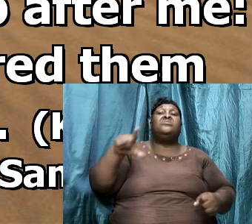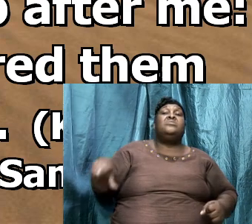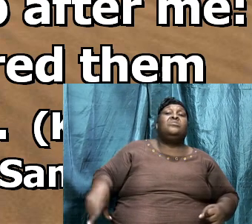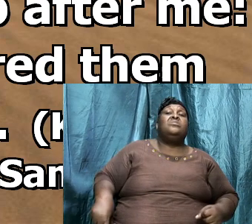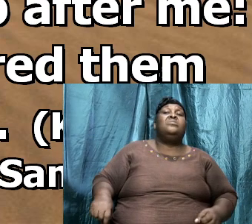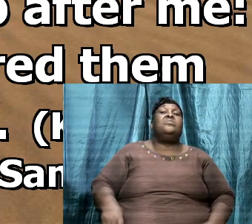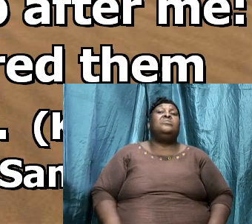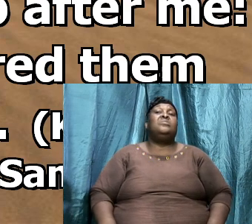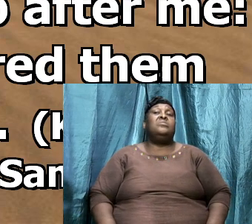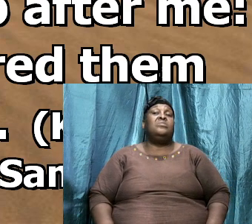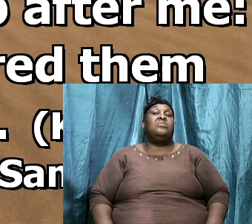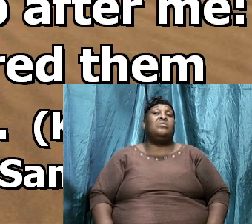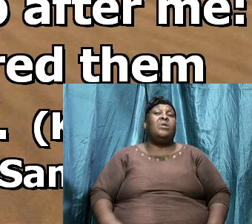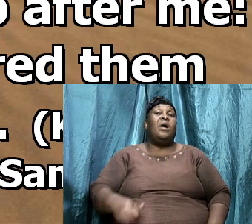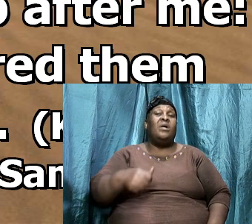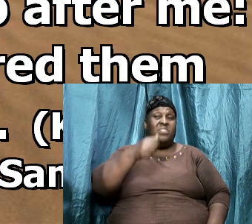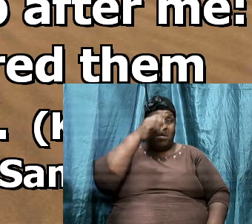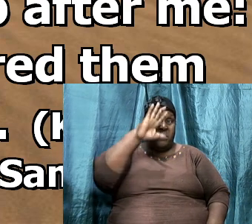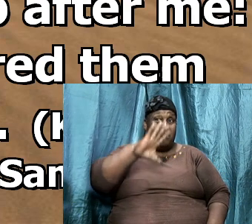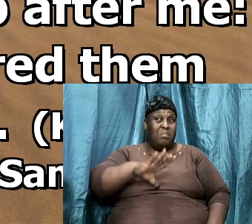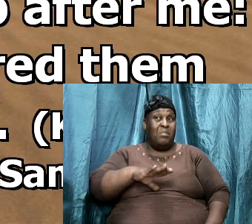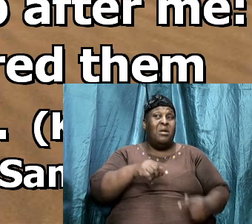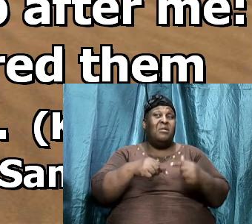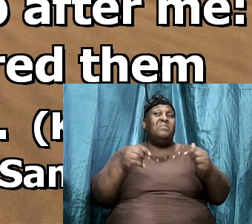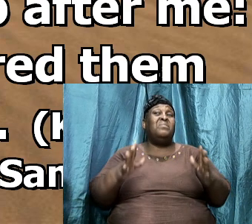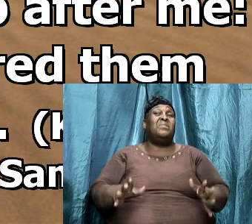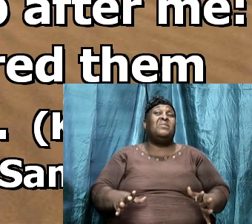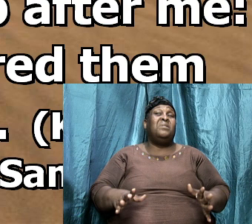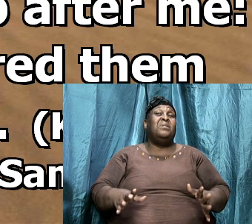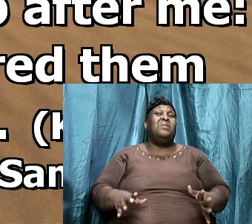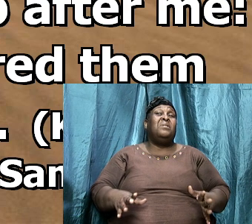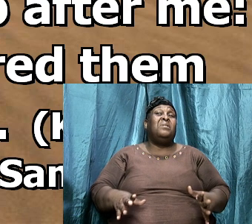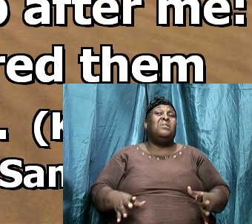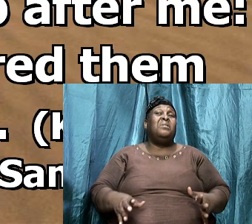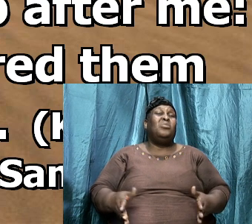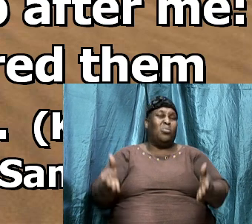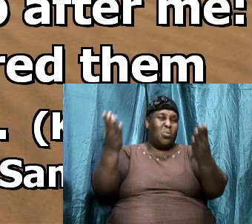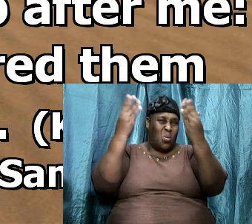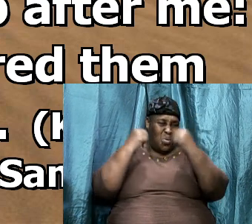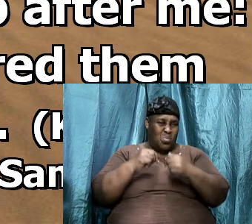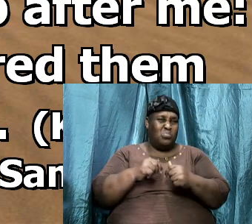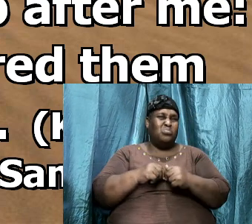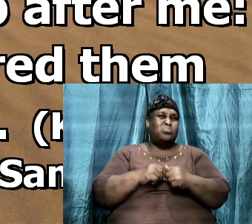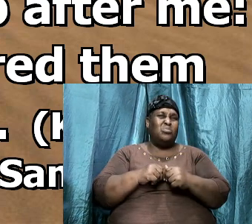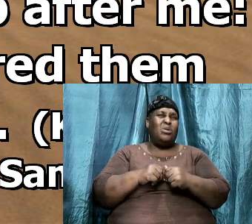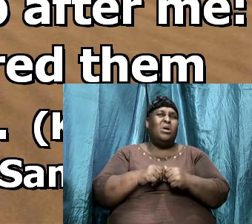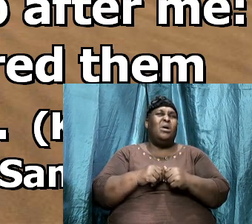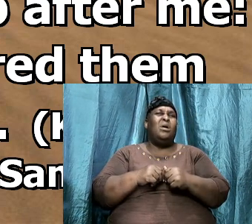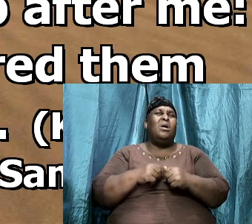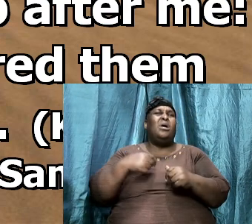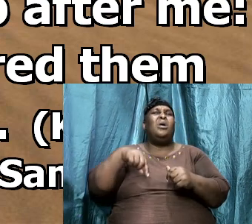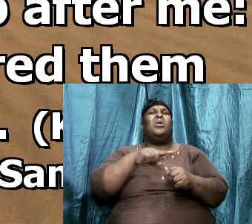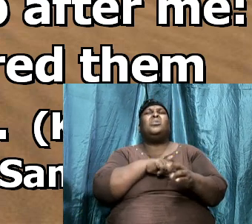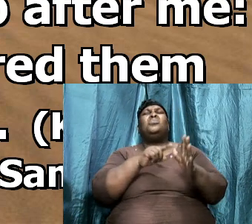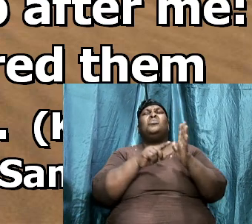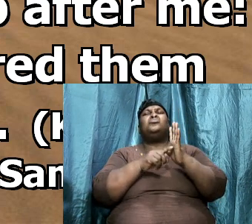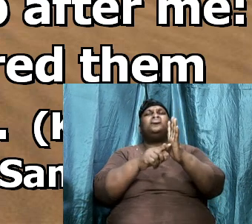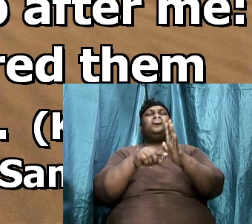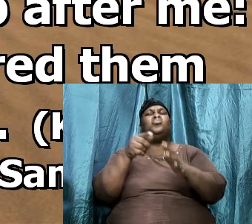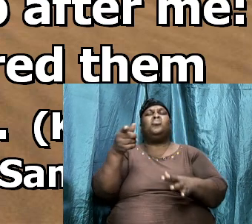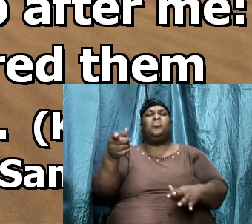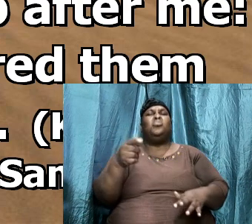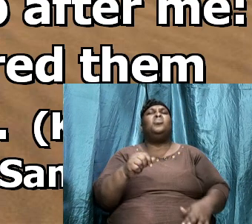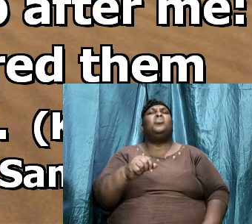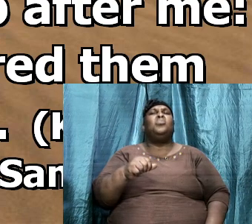and the men of the garrison answered his armor bearer and said come up to us and we will show you a thing and Jonathan said